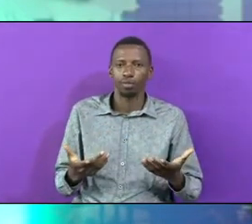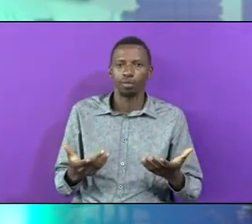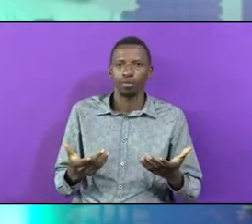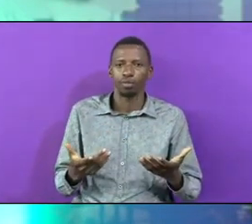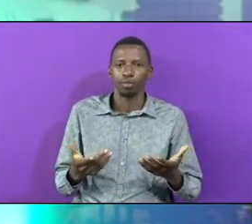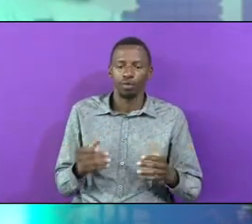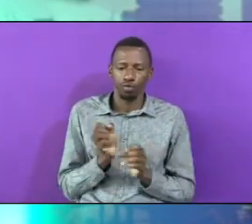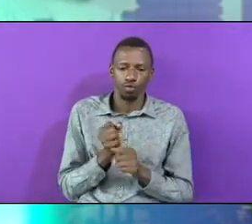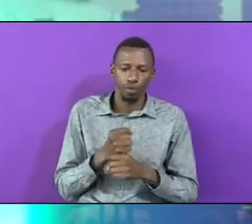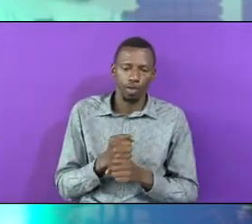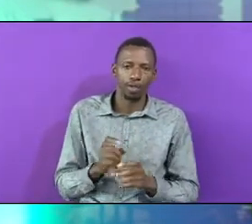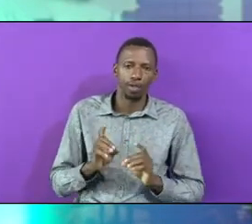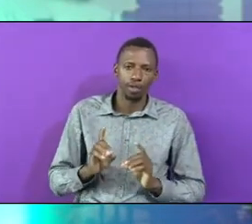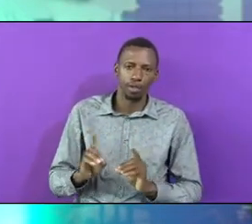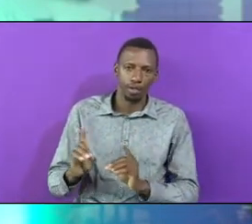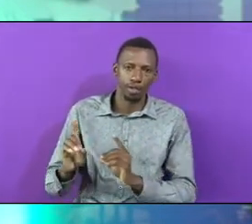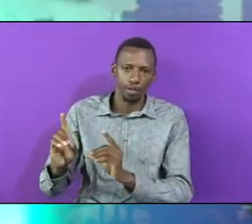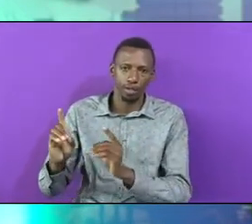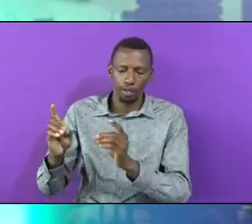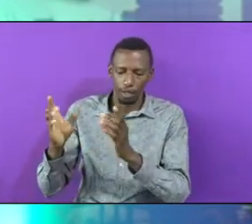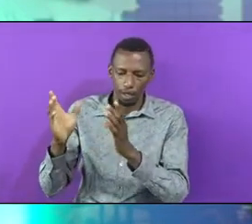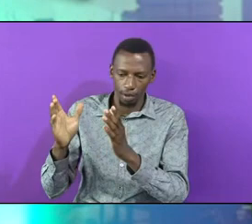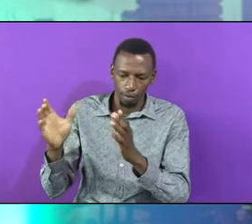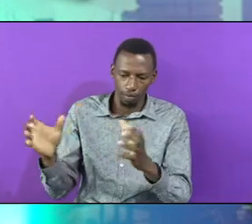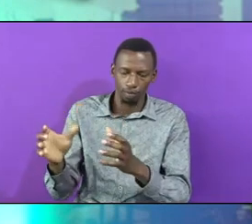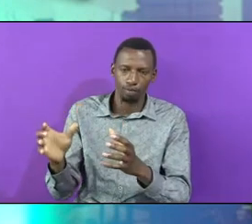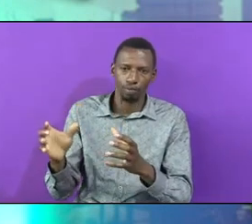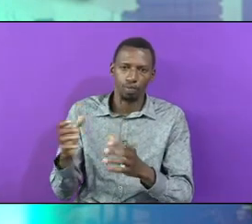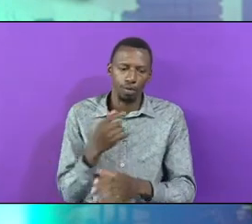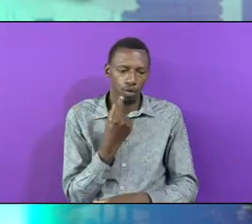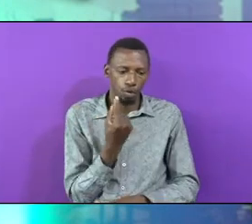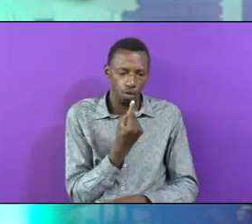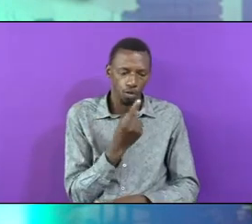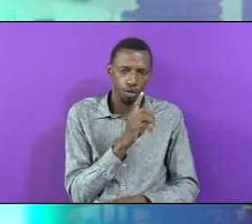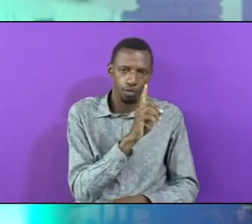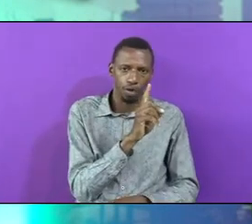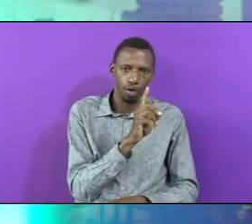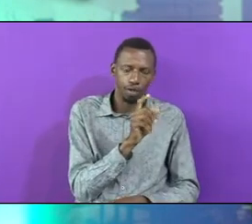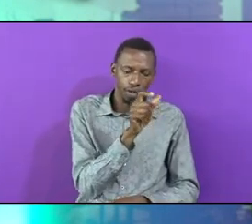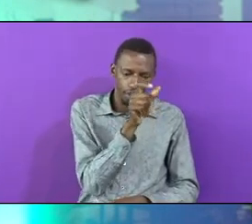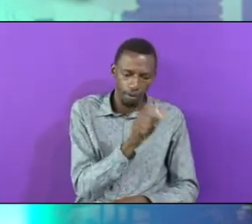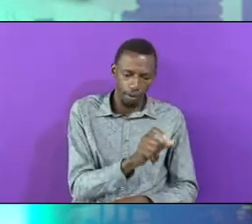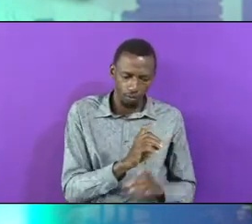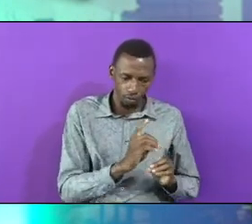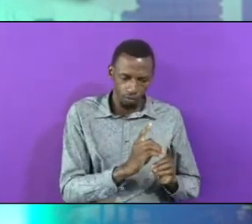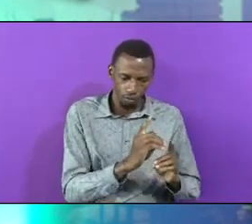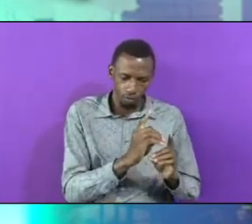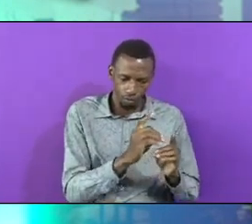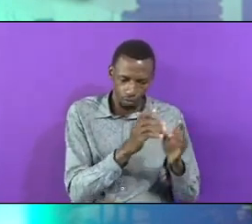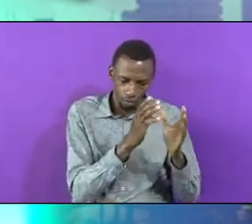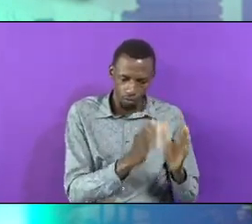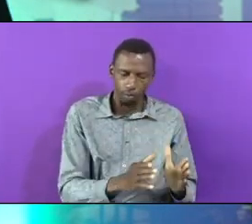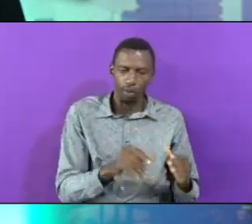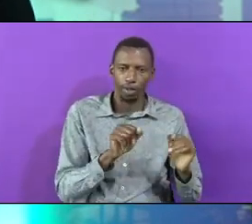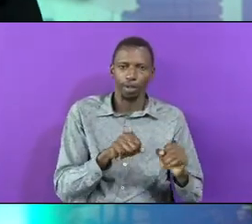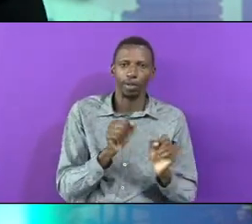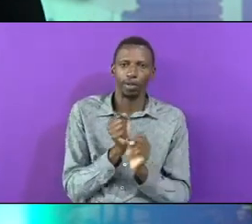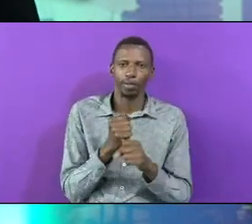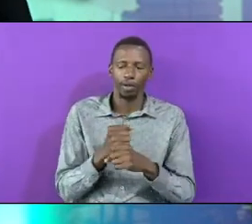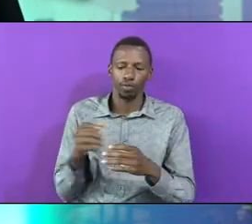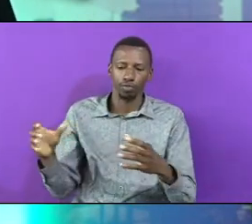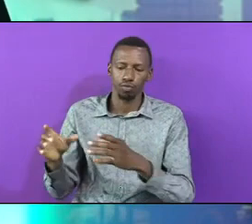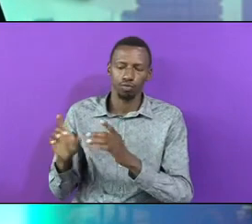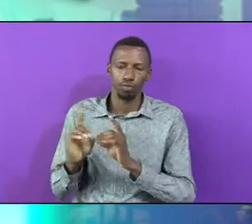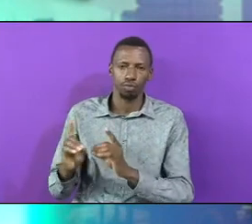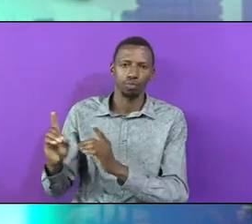Disciples But only a Disciple Can make A what A disciple Amen When